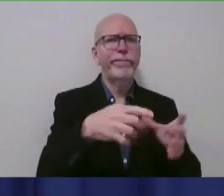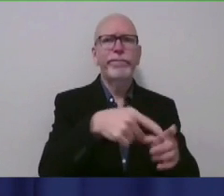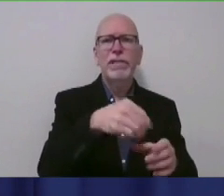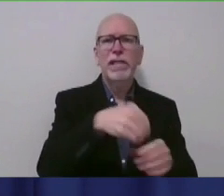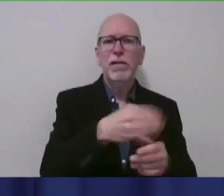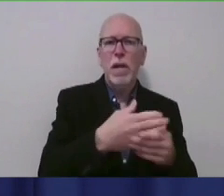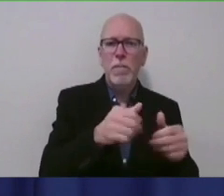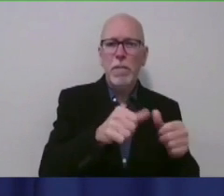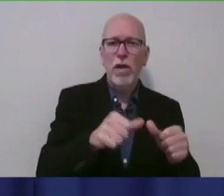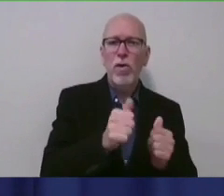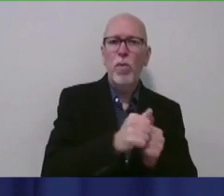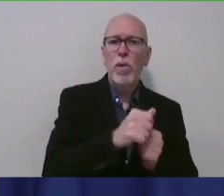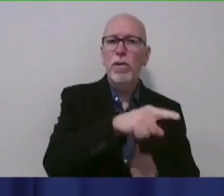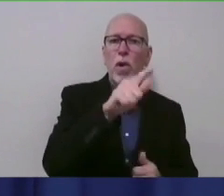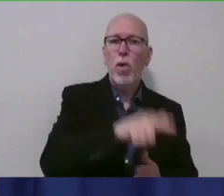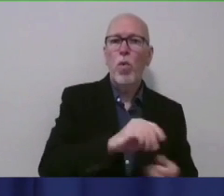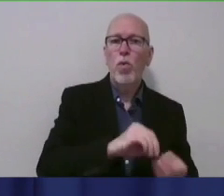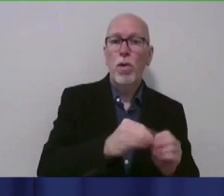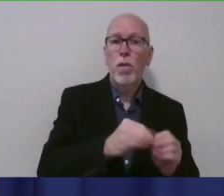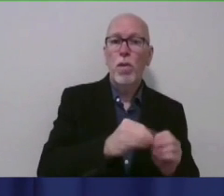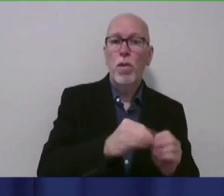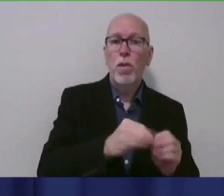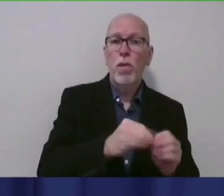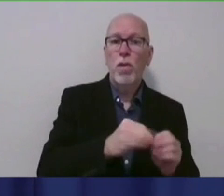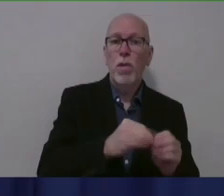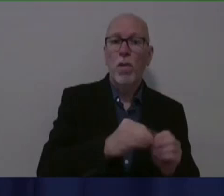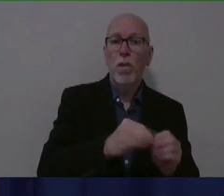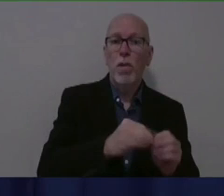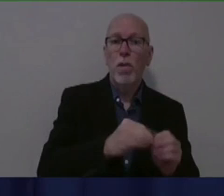have lower incidence of vaccination. Yeah, I would.